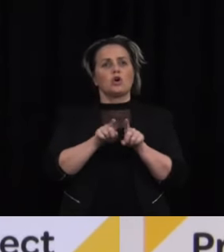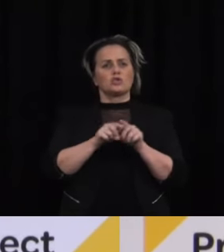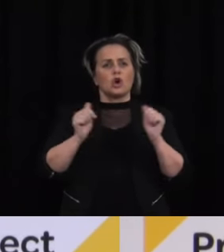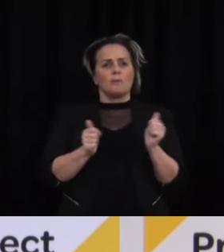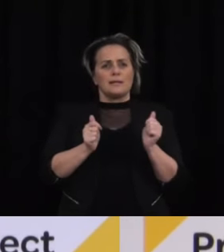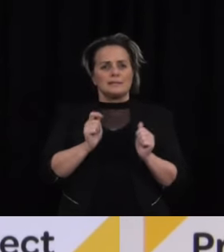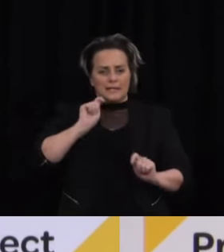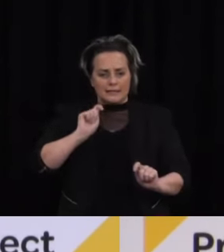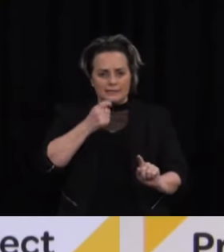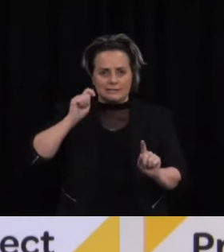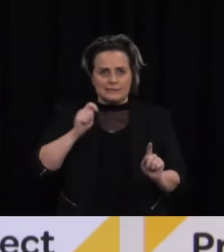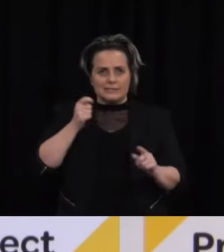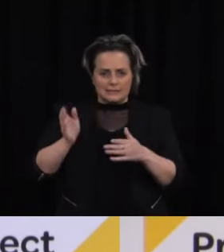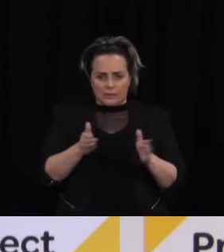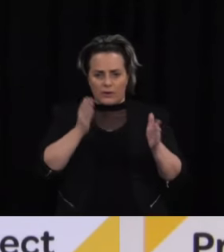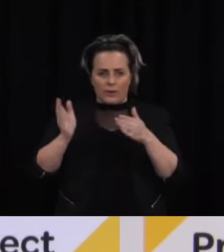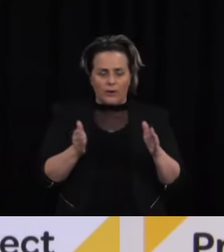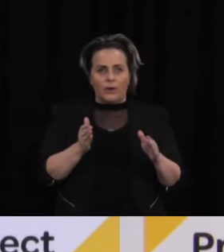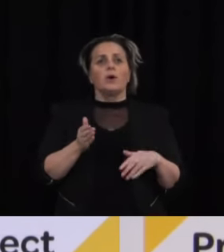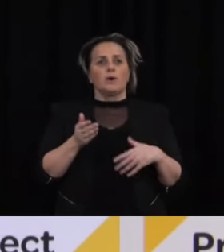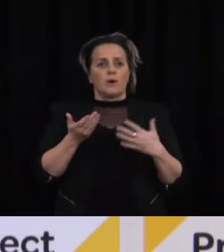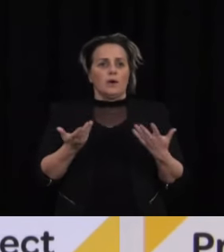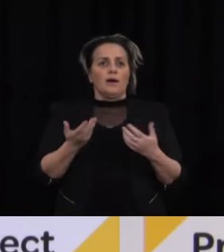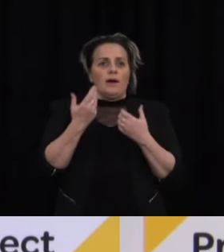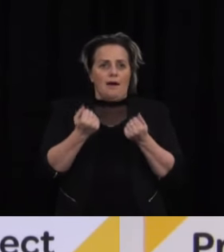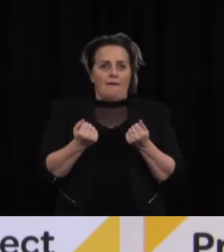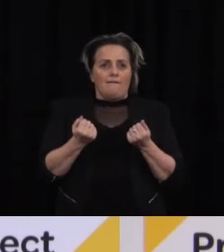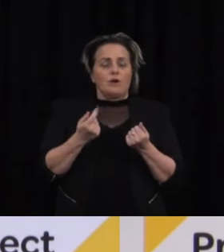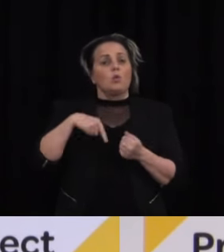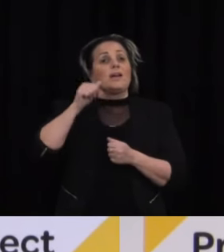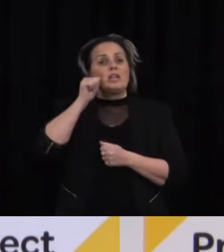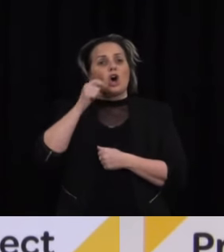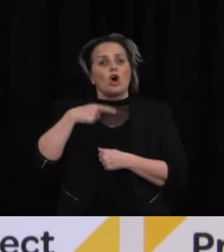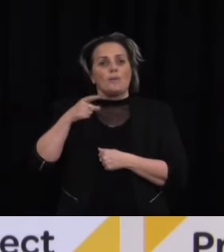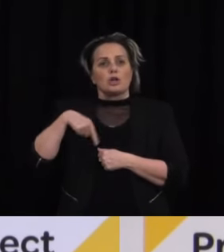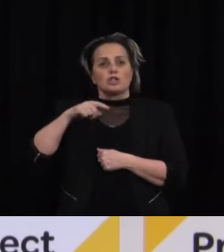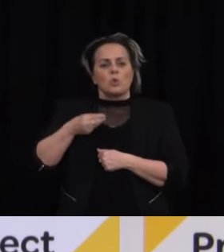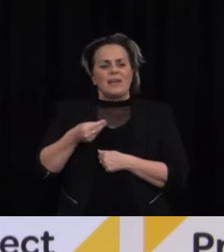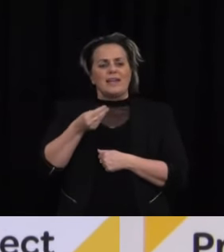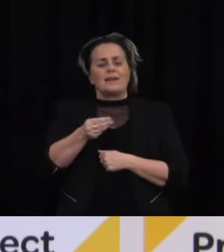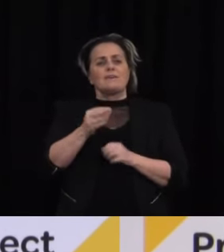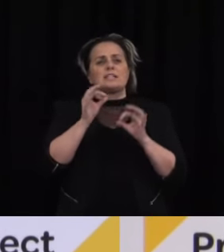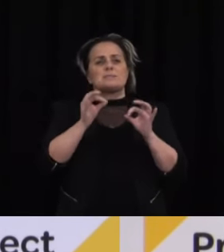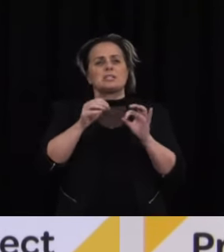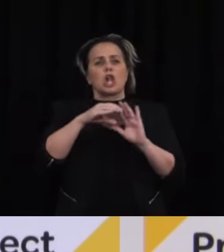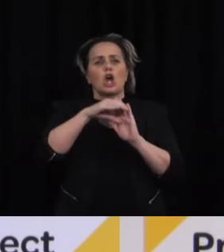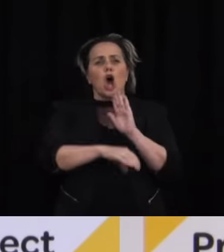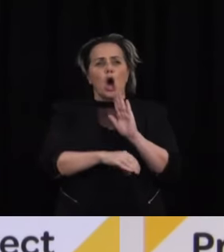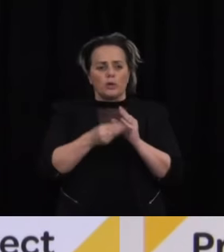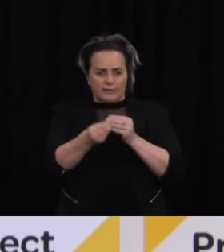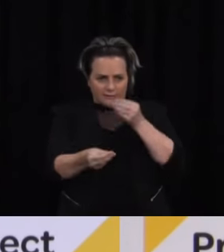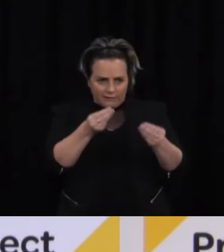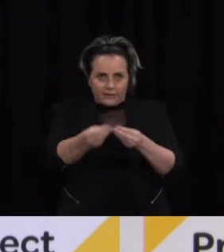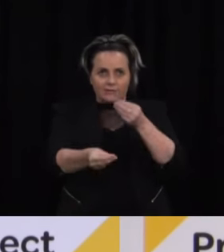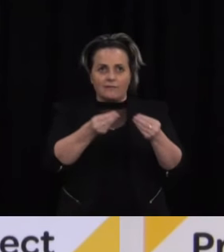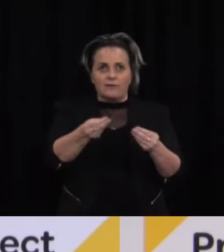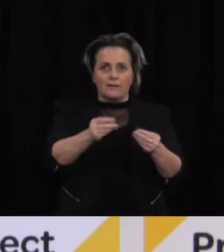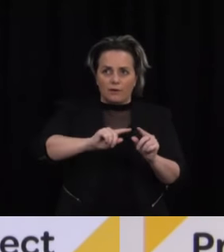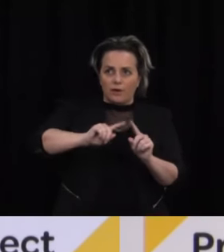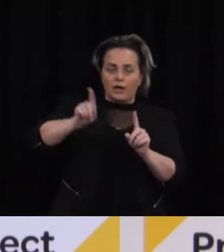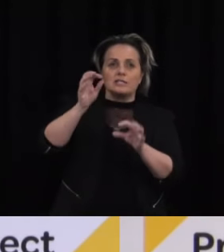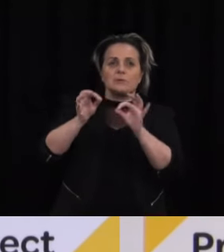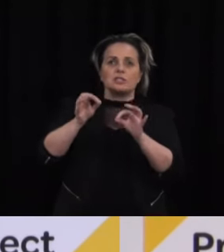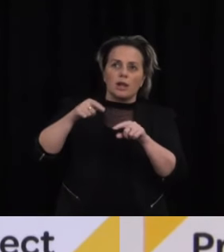and we know that because there were specific surveillance codes given to people who may have had contact with those households